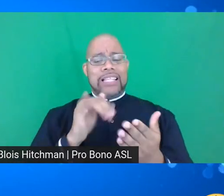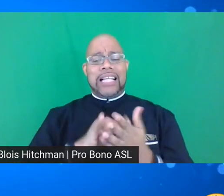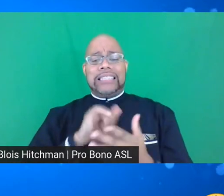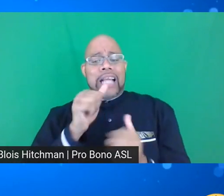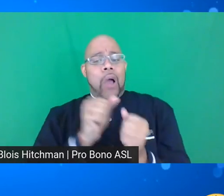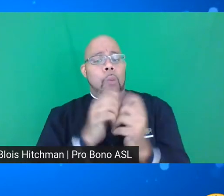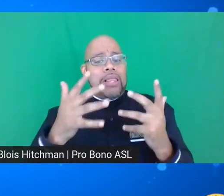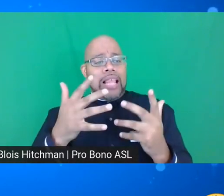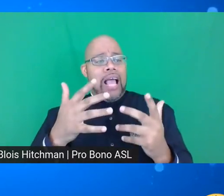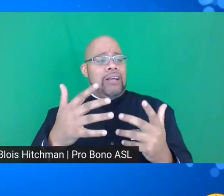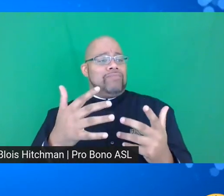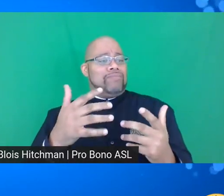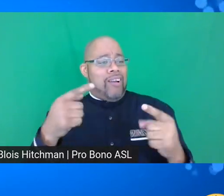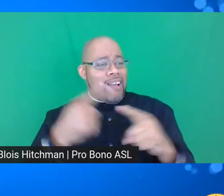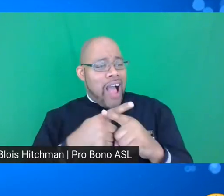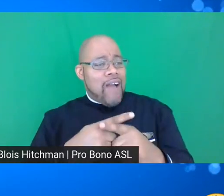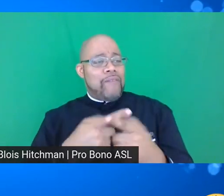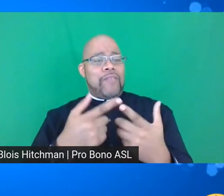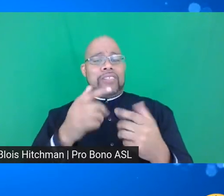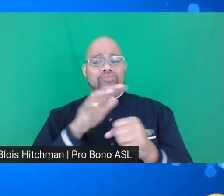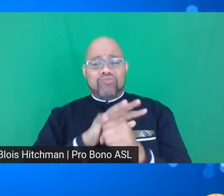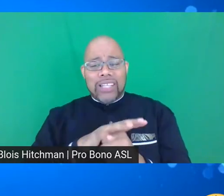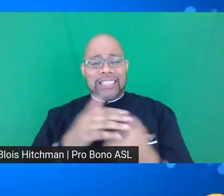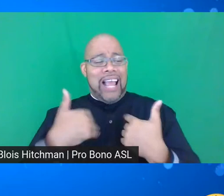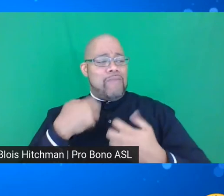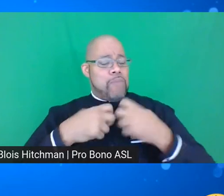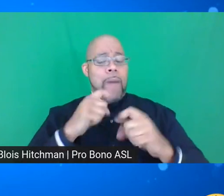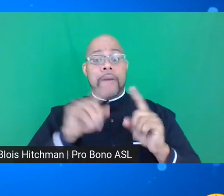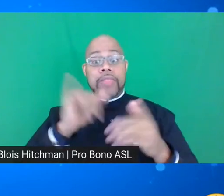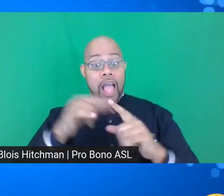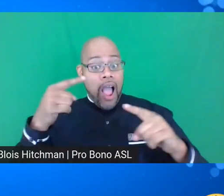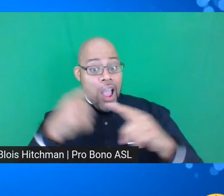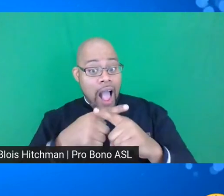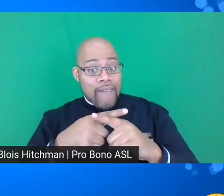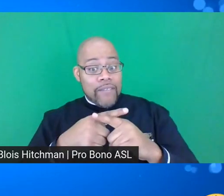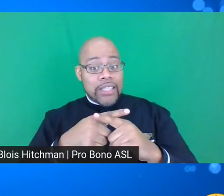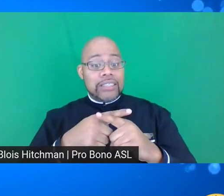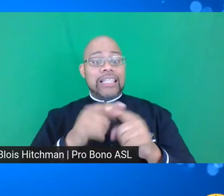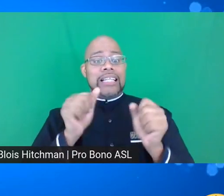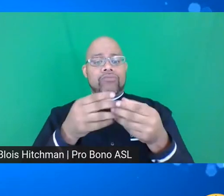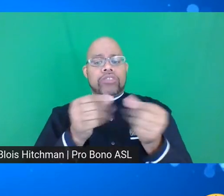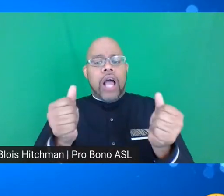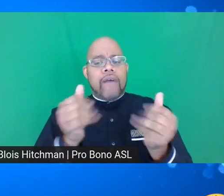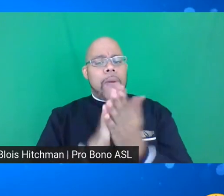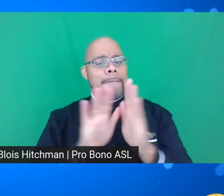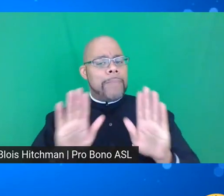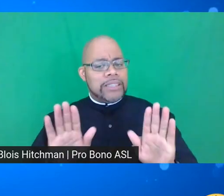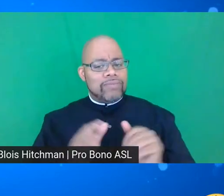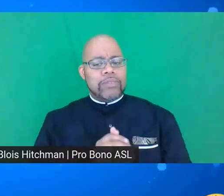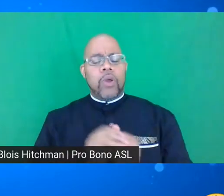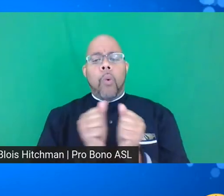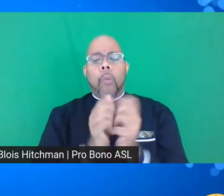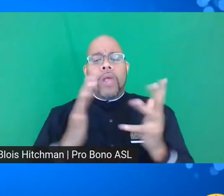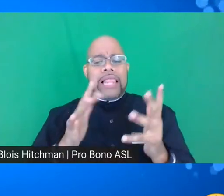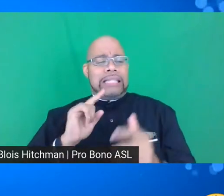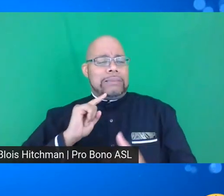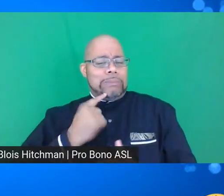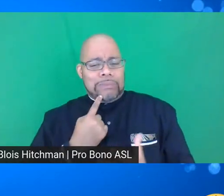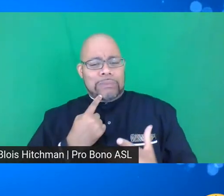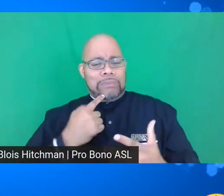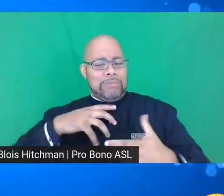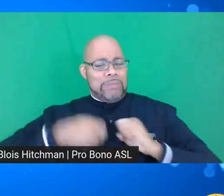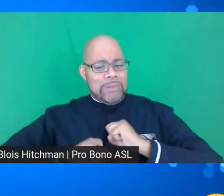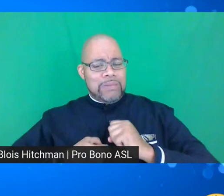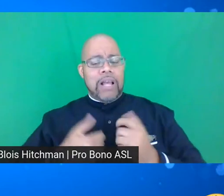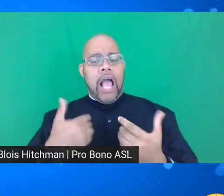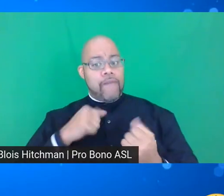without tension and conflict. There is some conflict. But that conflict is resolved peacefully and without bitterness. So there's an